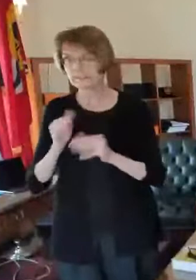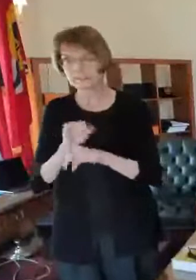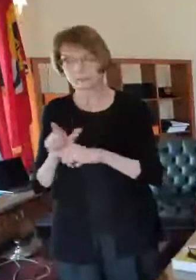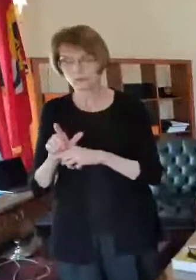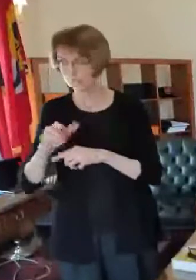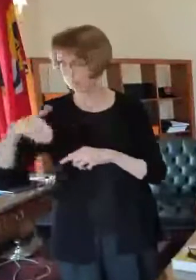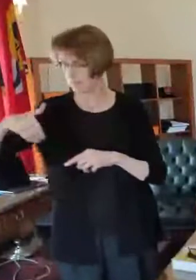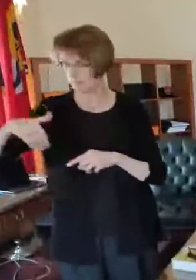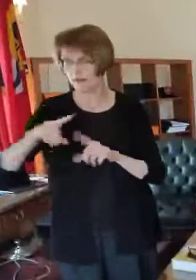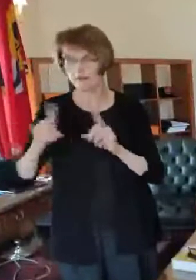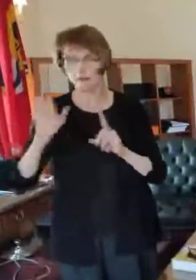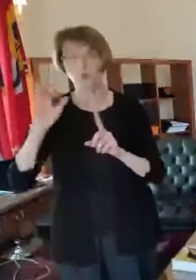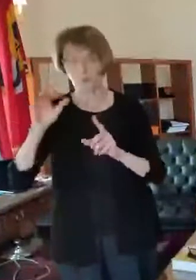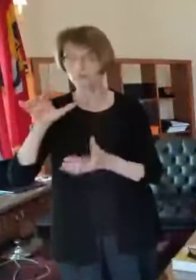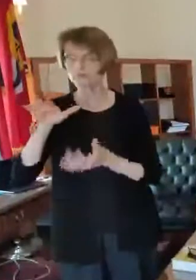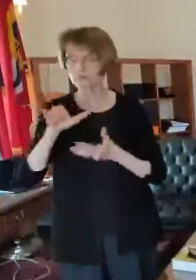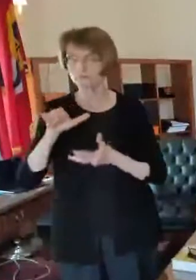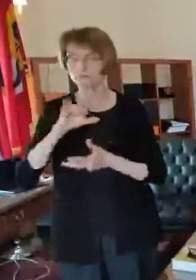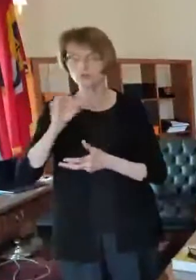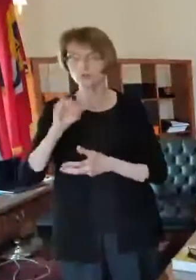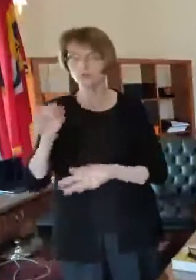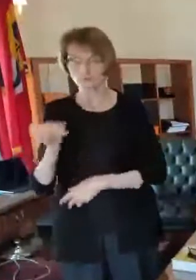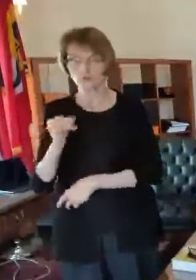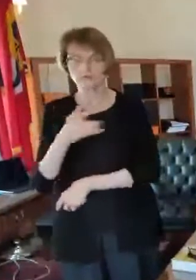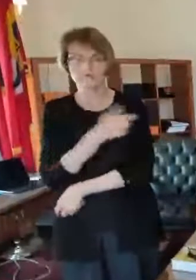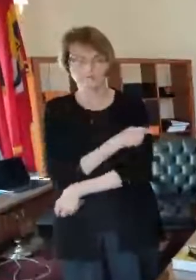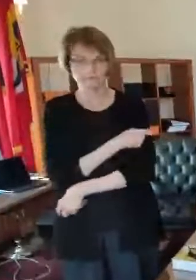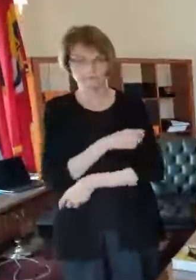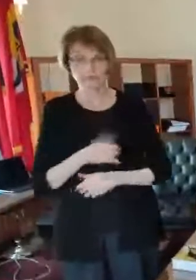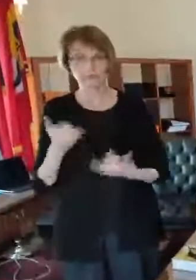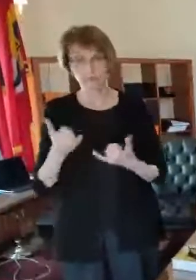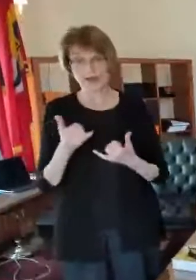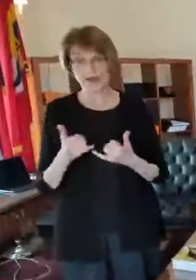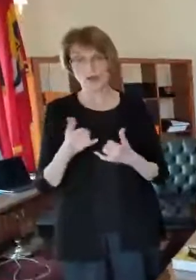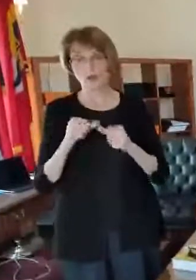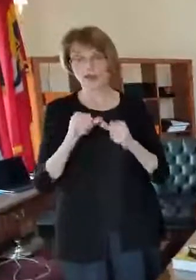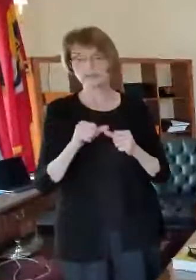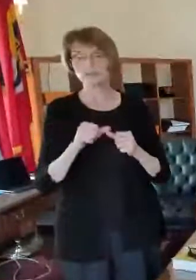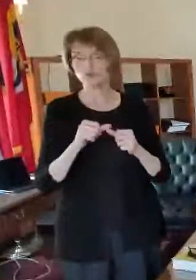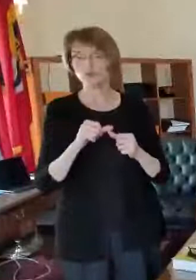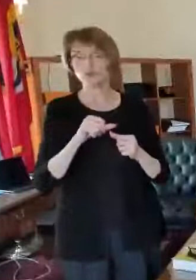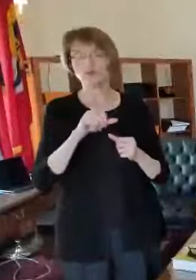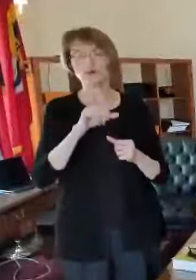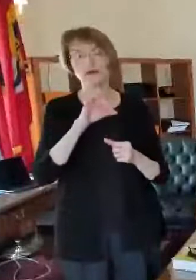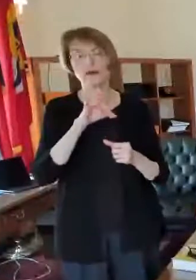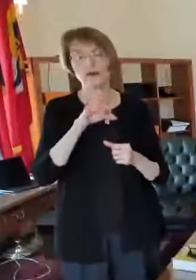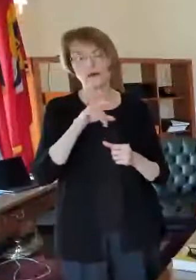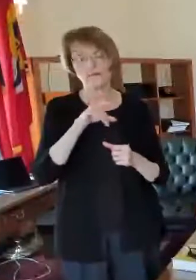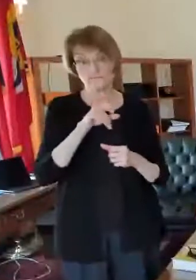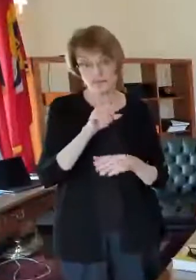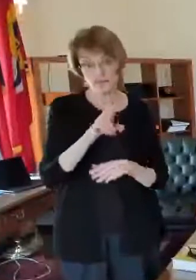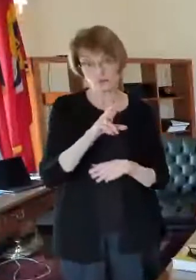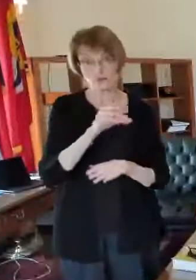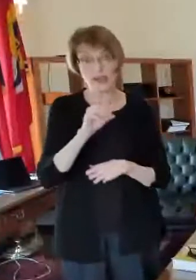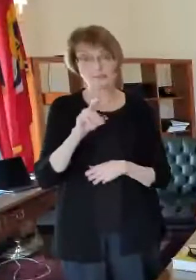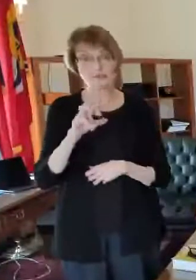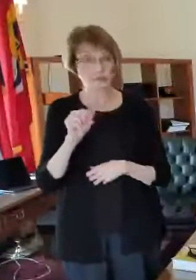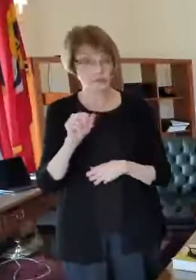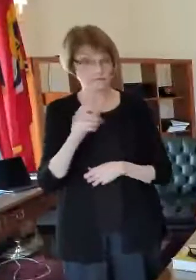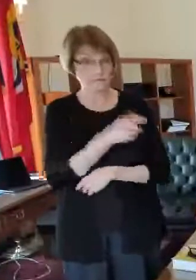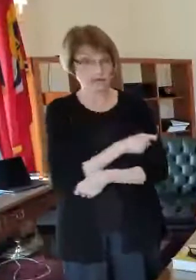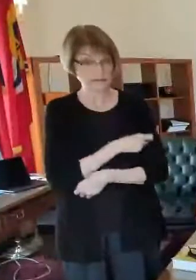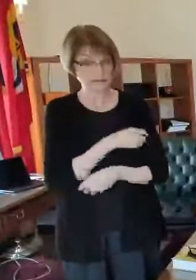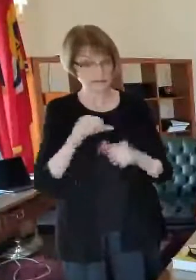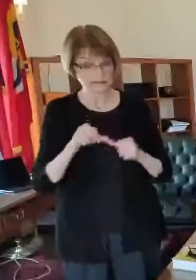so right now we're continuing to use the pfizer and the moderna the state has said that local public health departments will